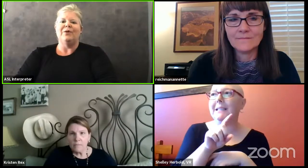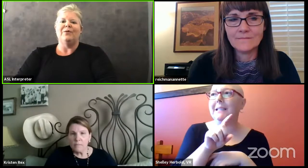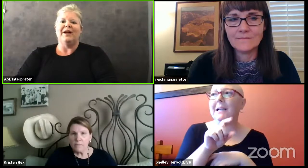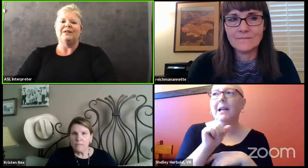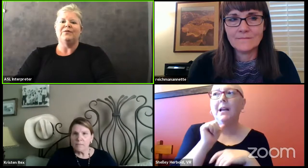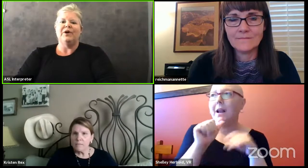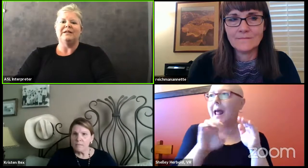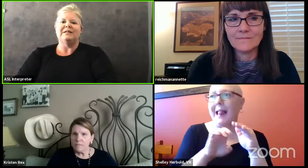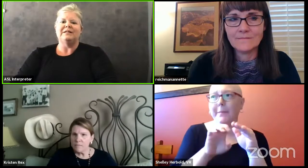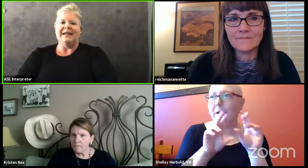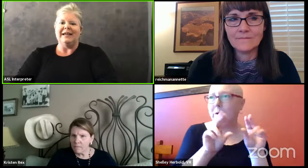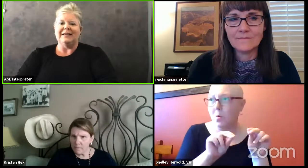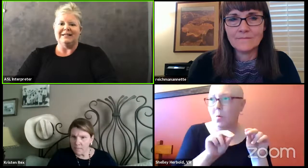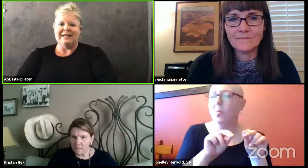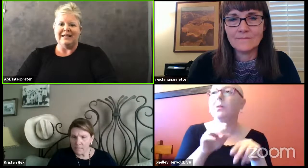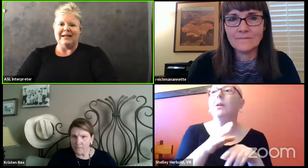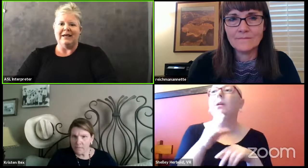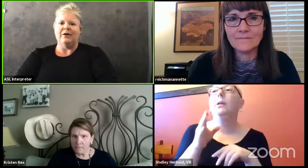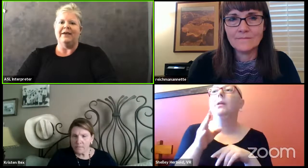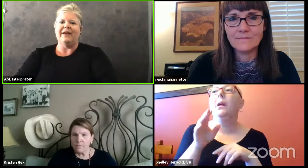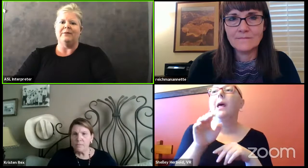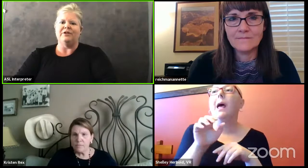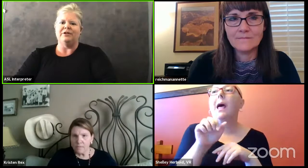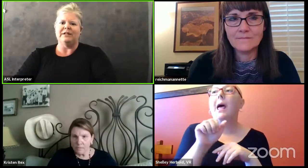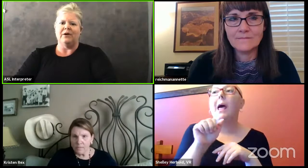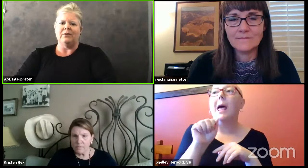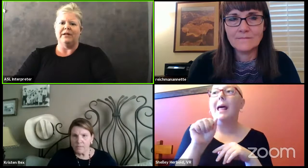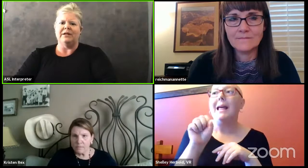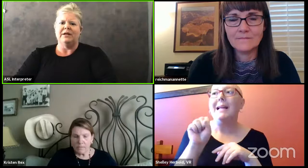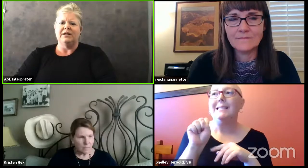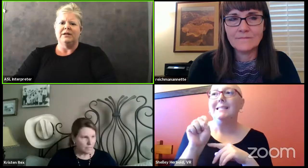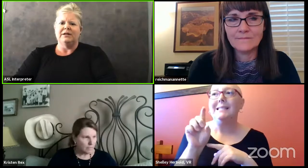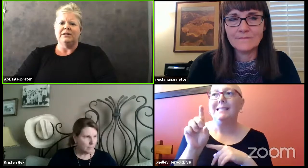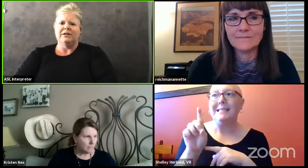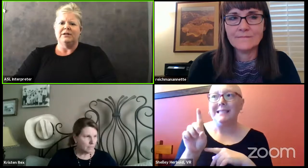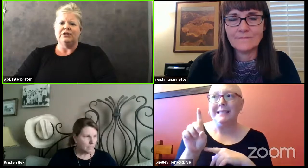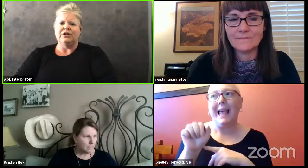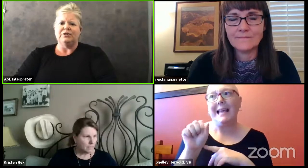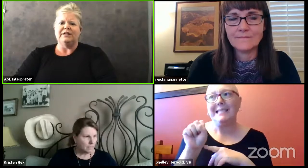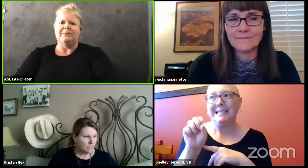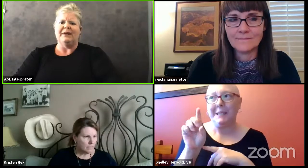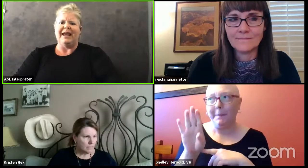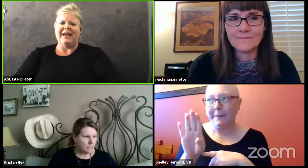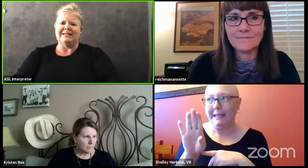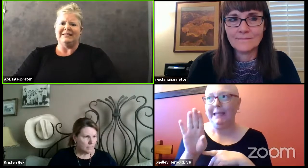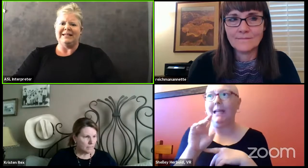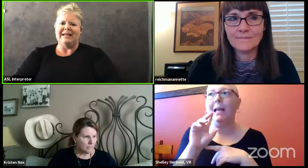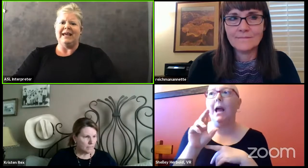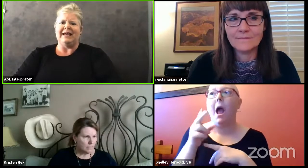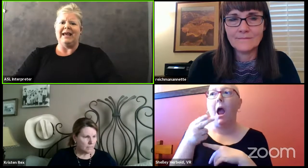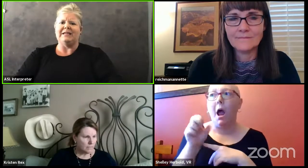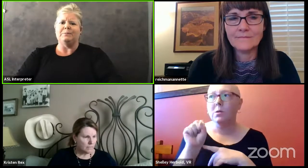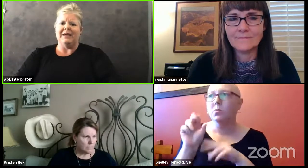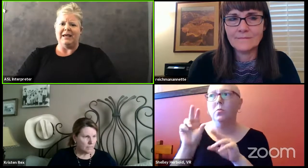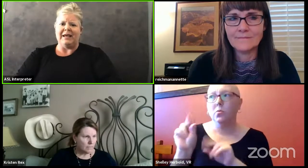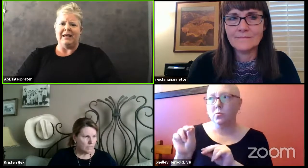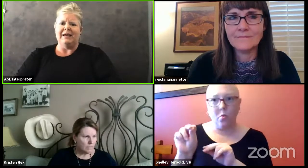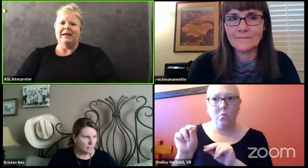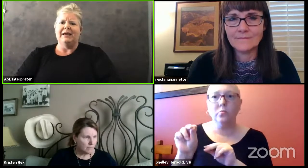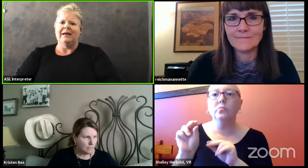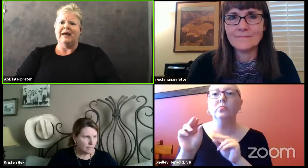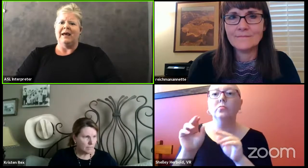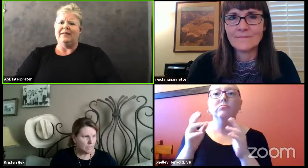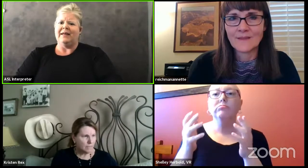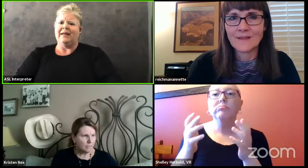so as far as pdsd okay the elementary is not going to use it but asd and asb